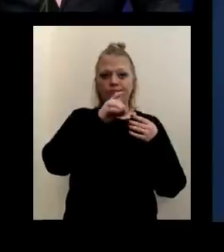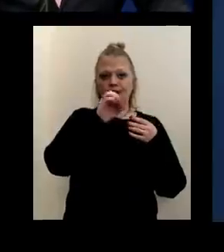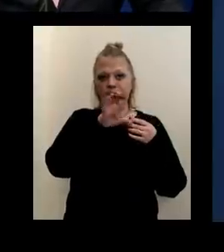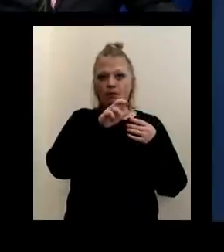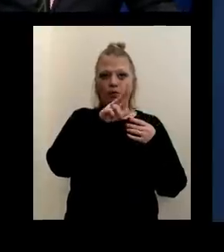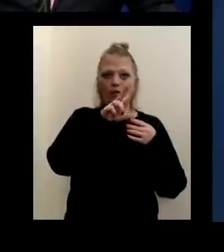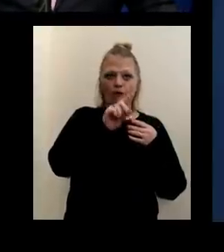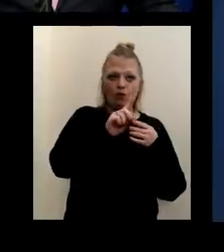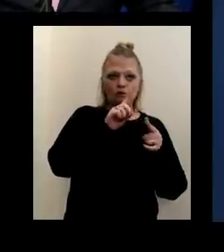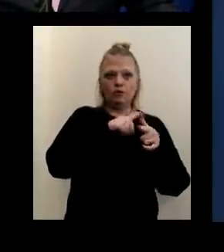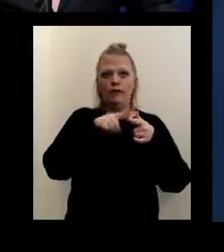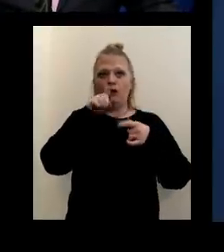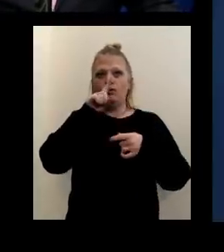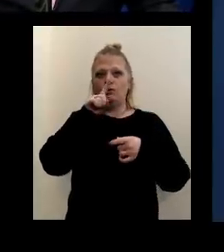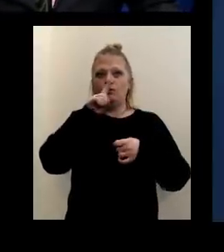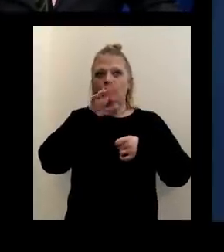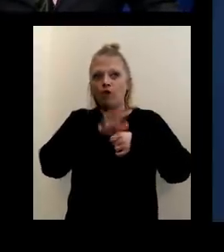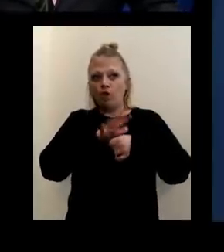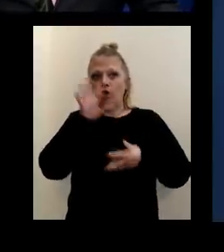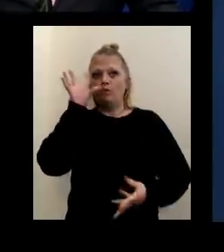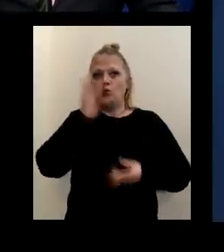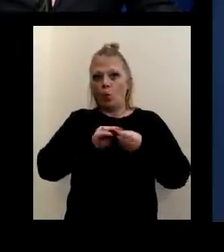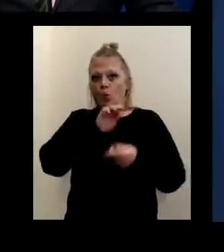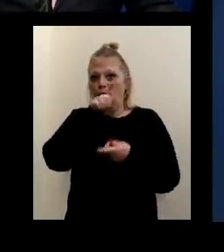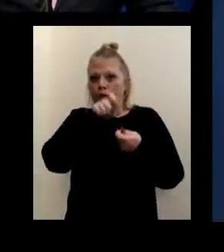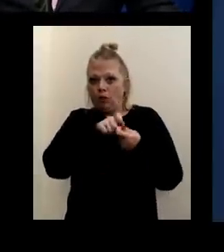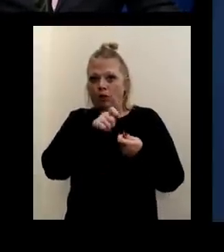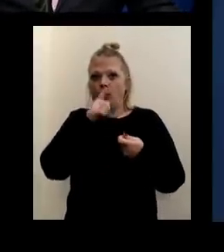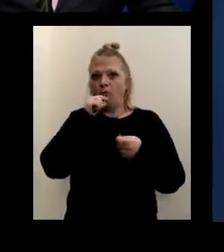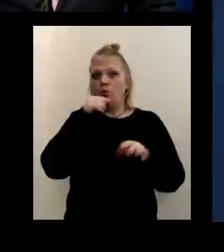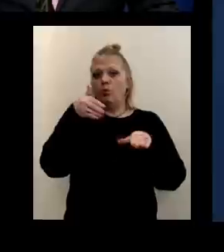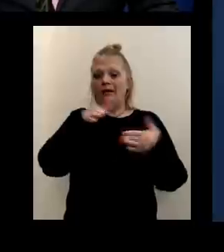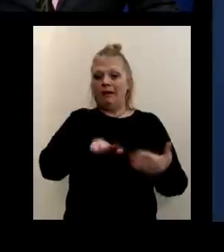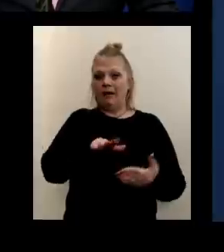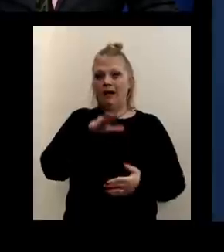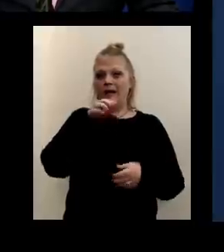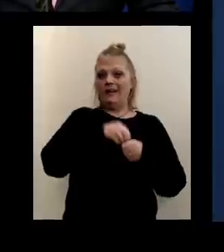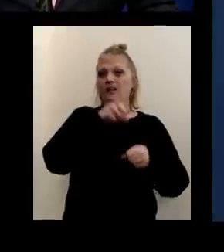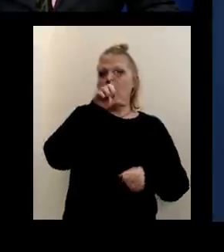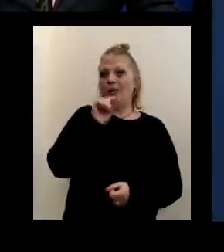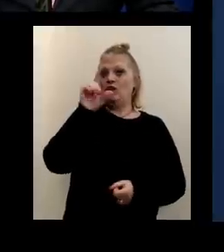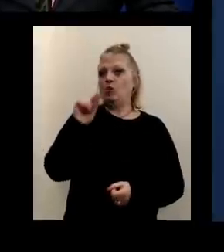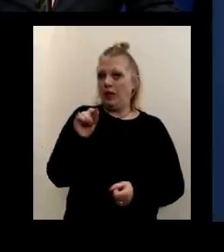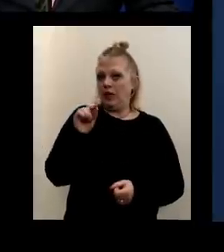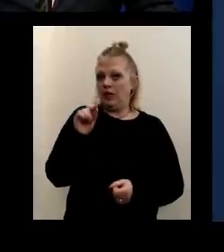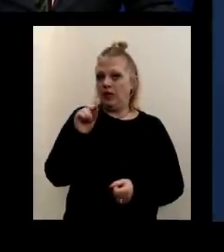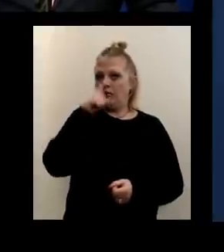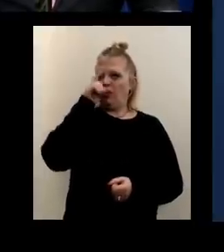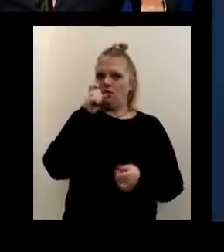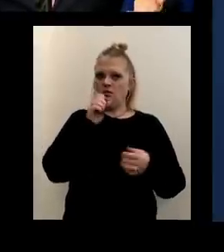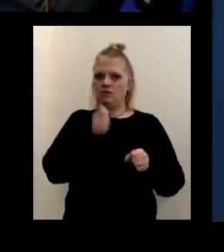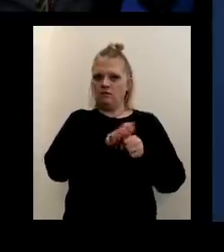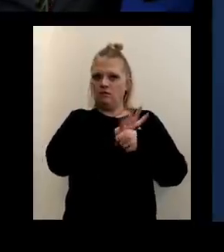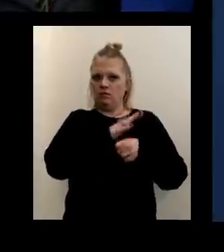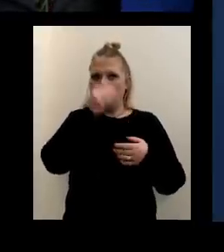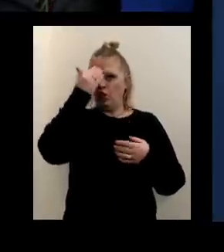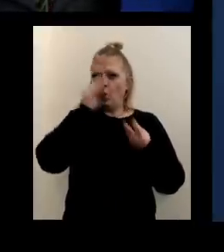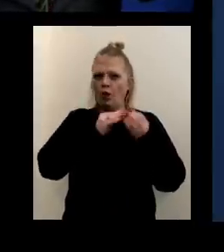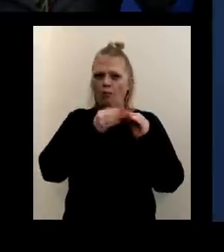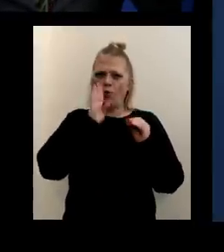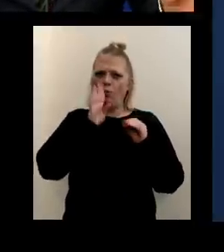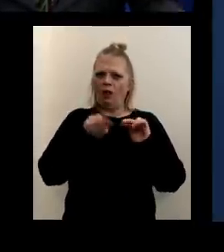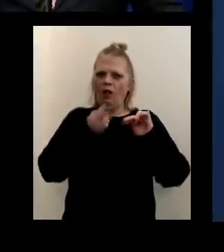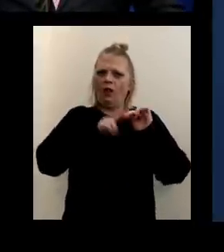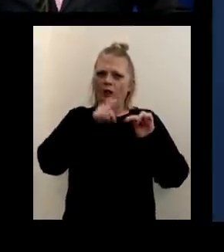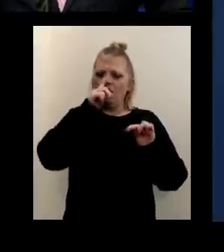confirm the exact total of individuals who died in 2020 from COVID-19. We know this number will go up